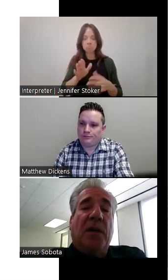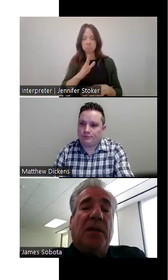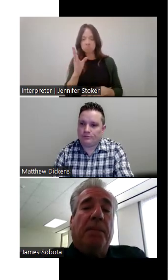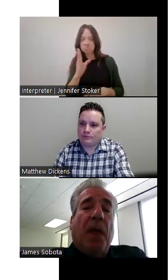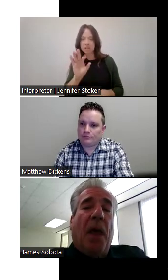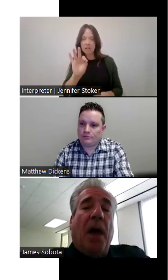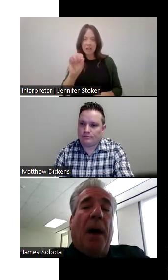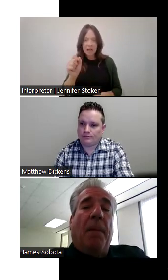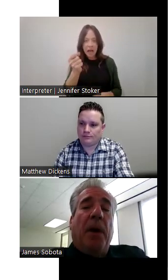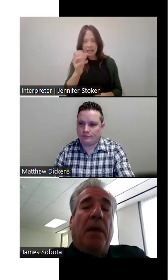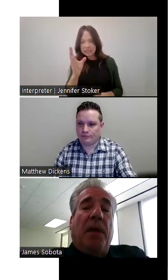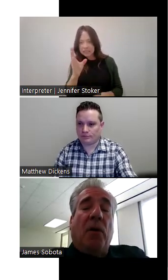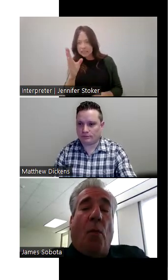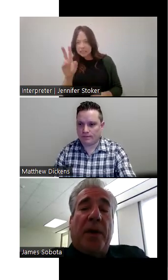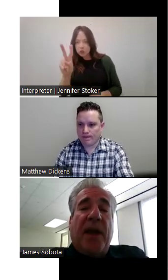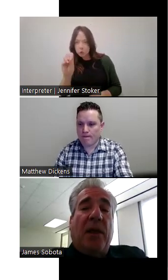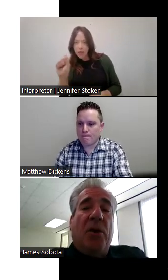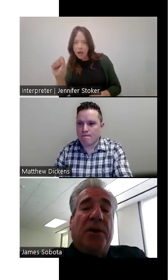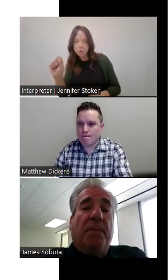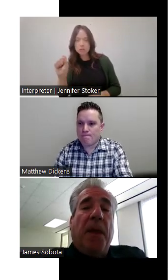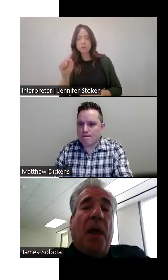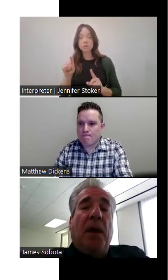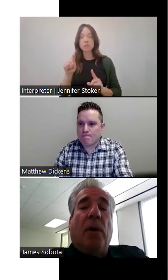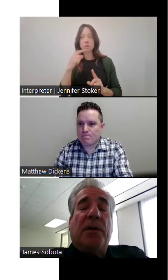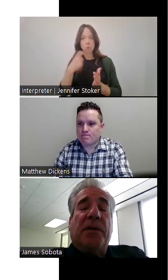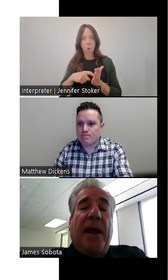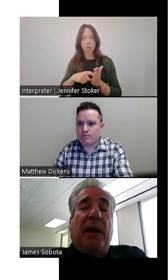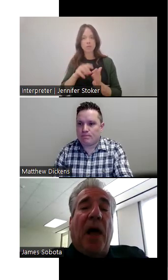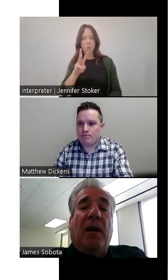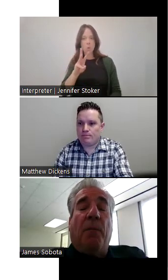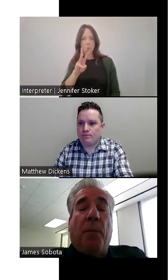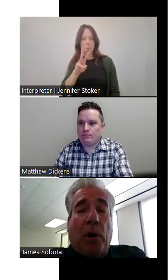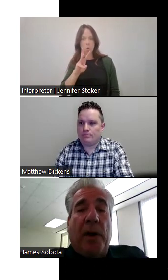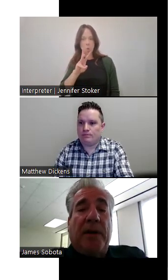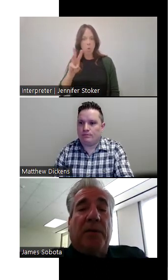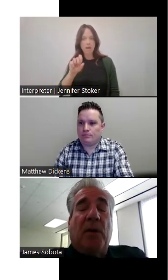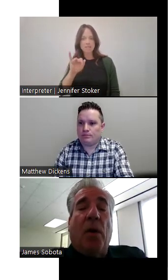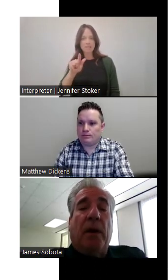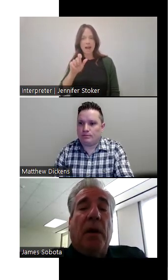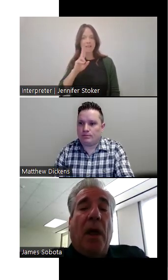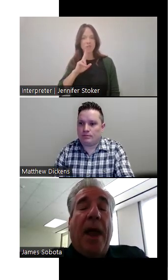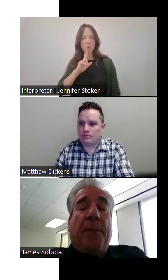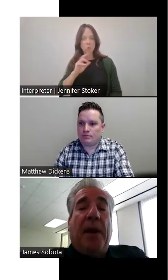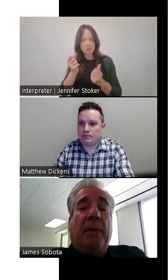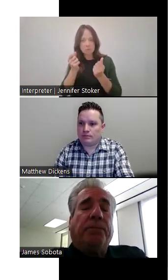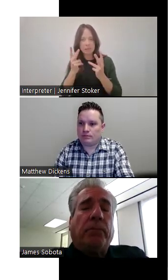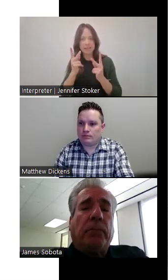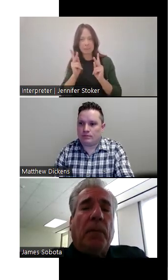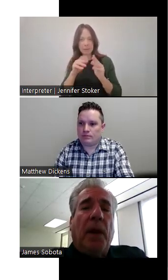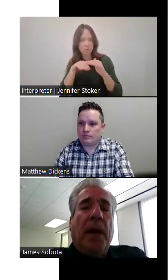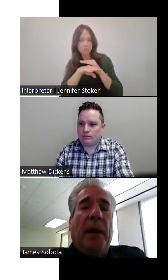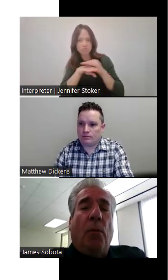is, um, there on the west side of Houston, there was a lot of burglaries that was going happening